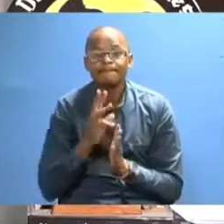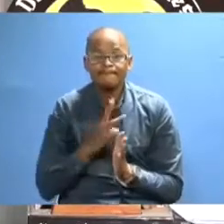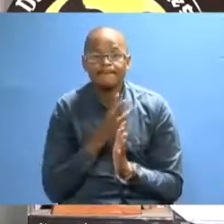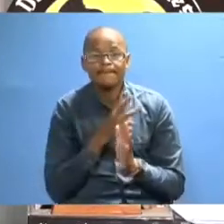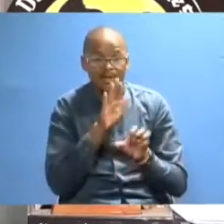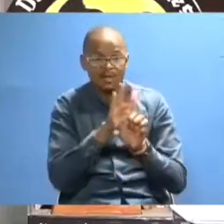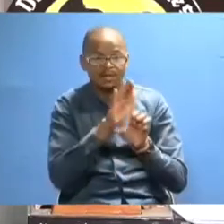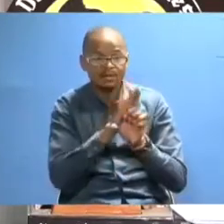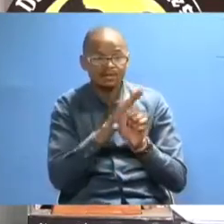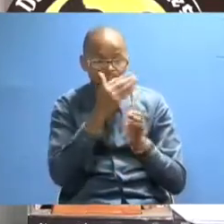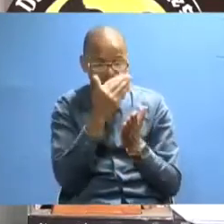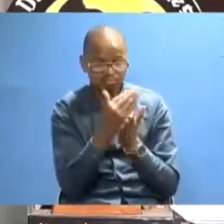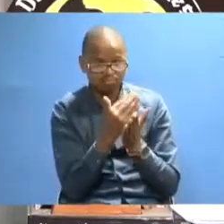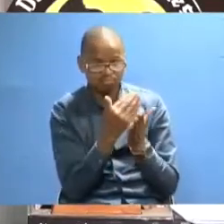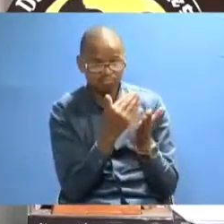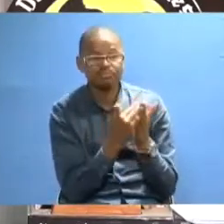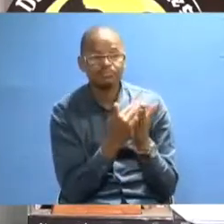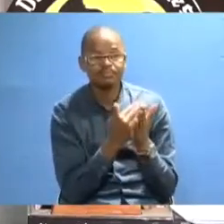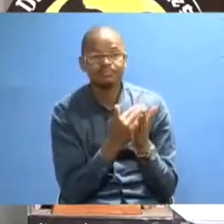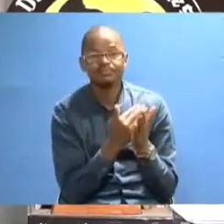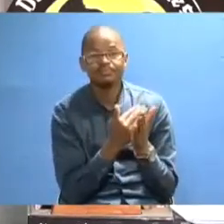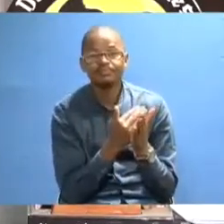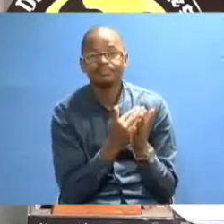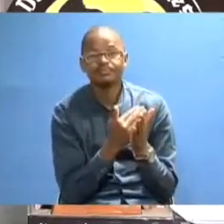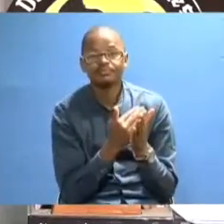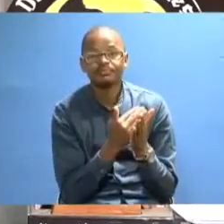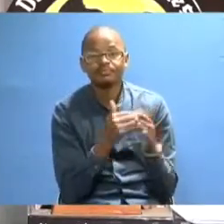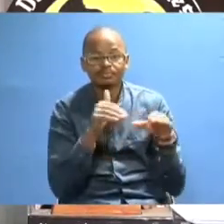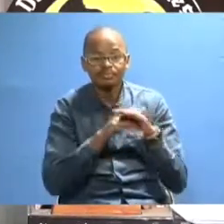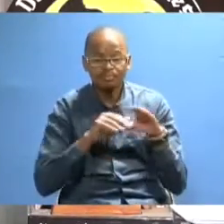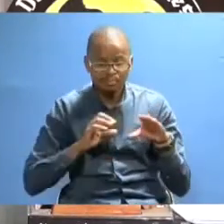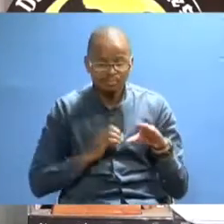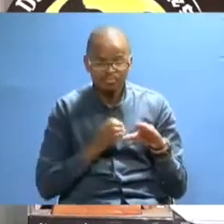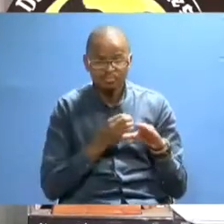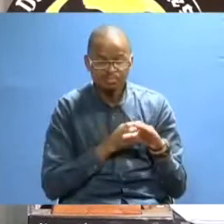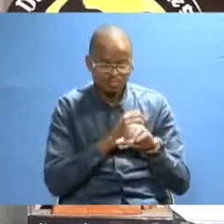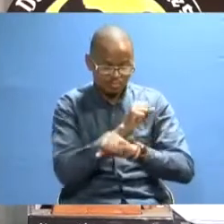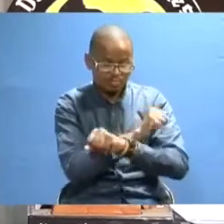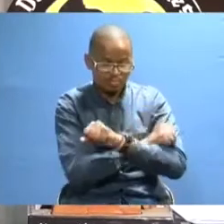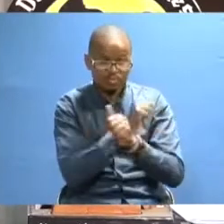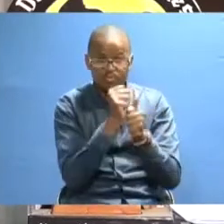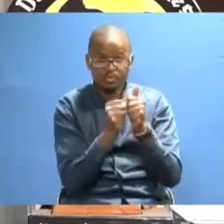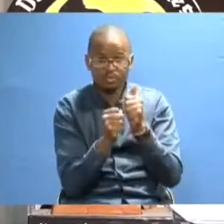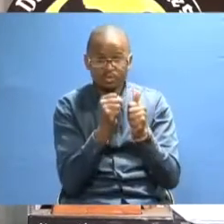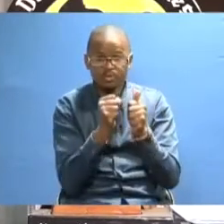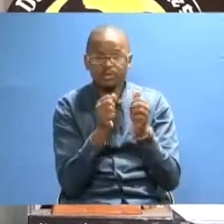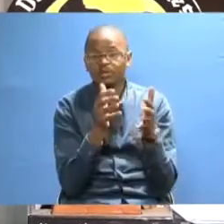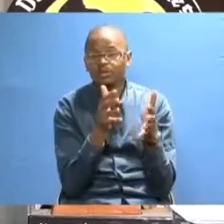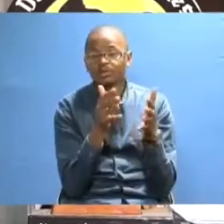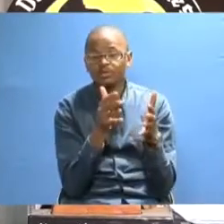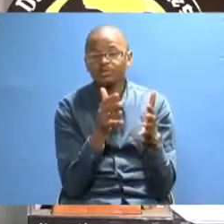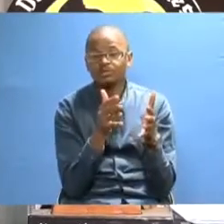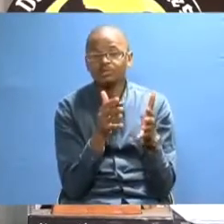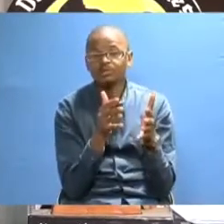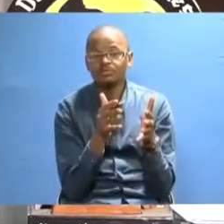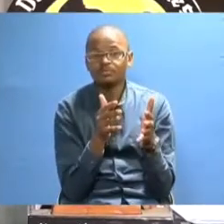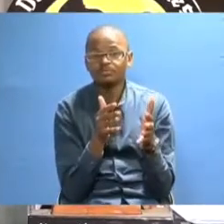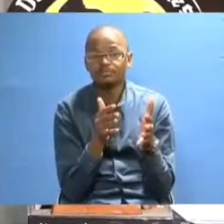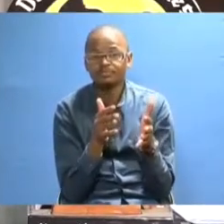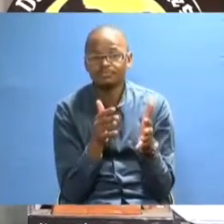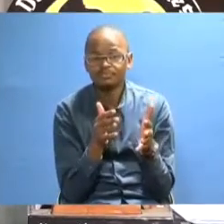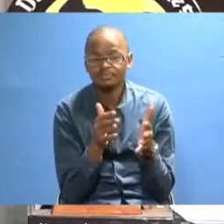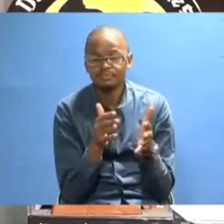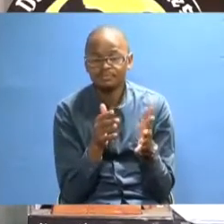We have a number of programs in our school, which are situated in the